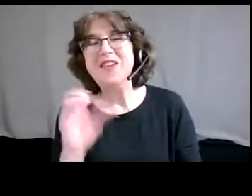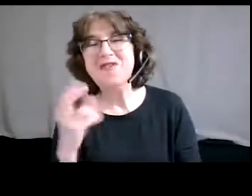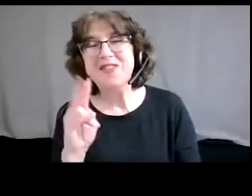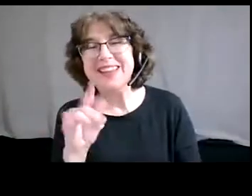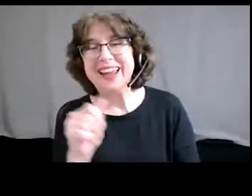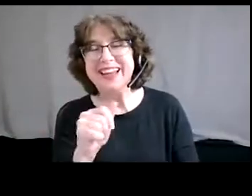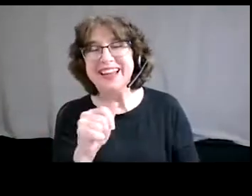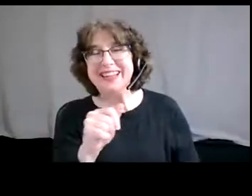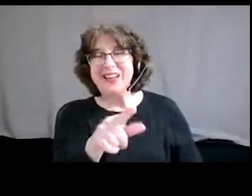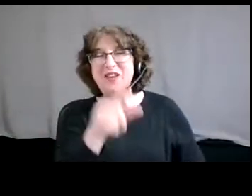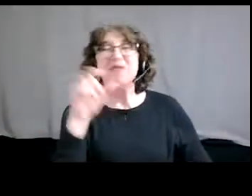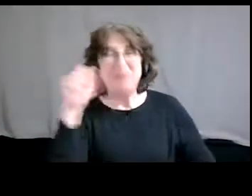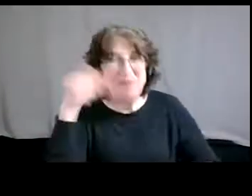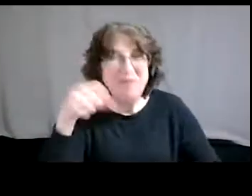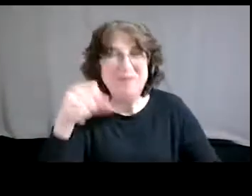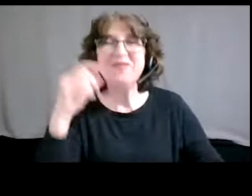is at with that.